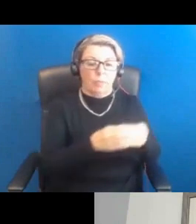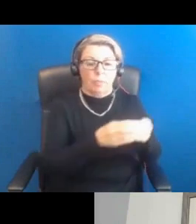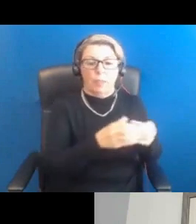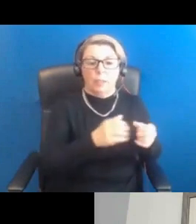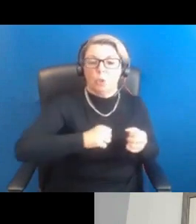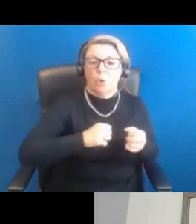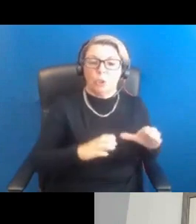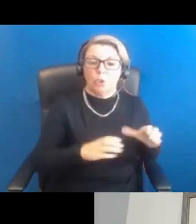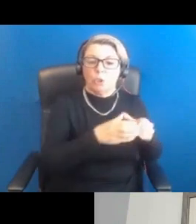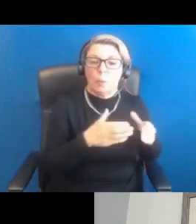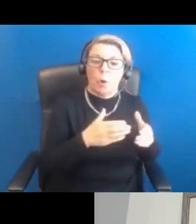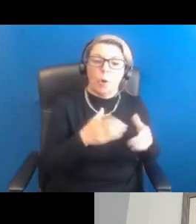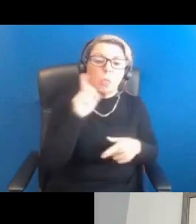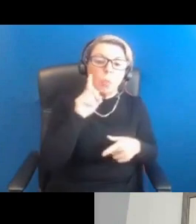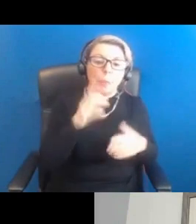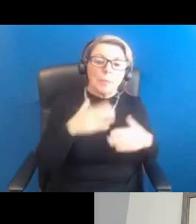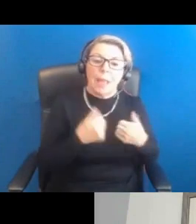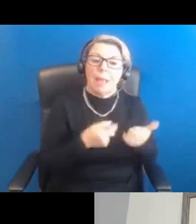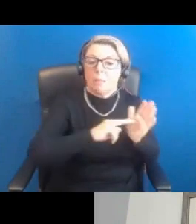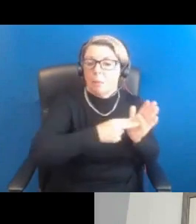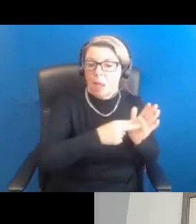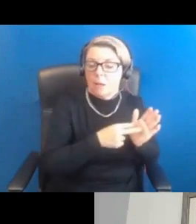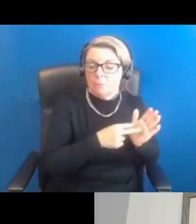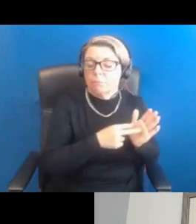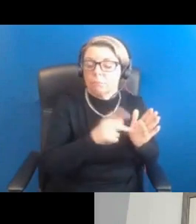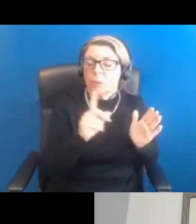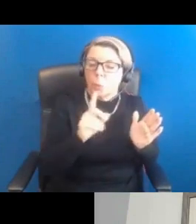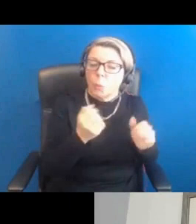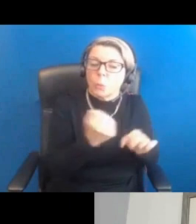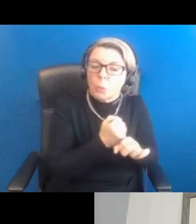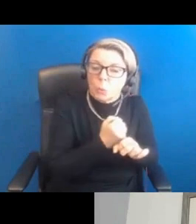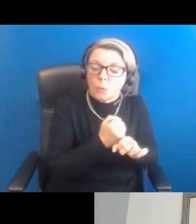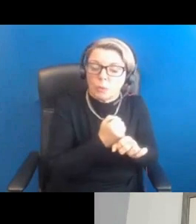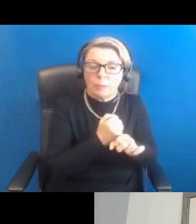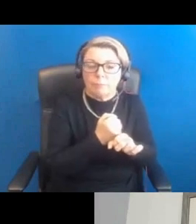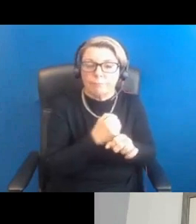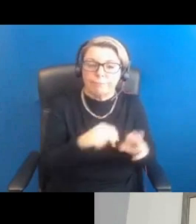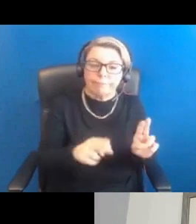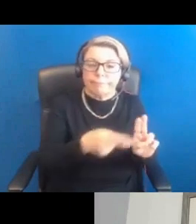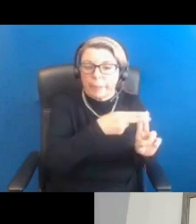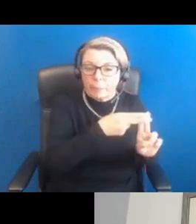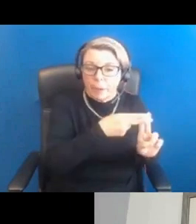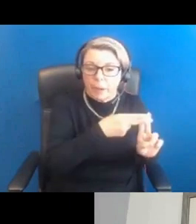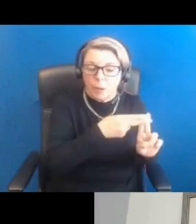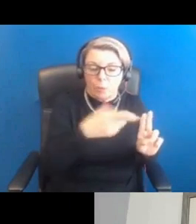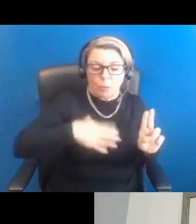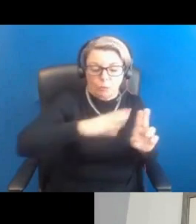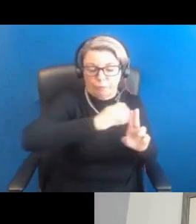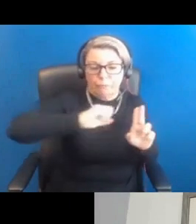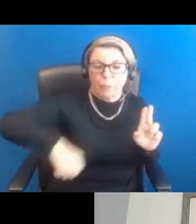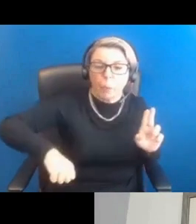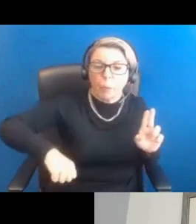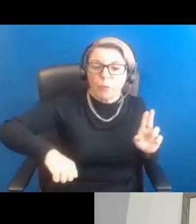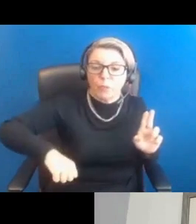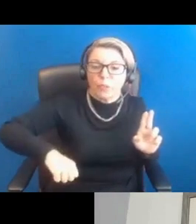Plan. And, you know, part of what we do, we hope, is about taking the stigma out of women's health and